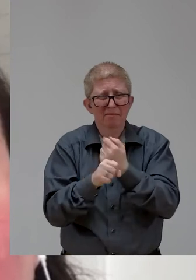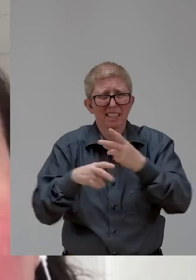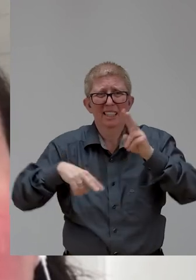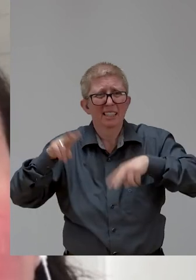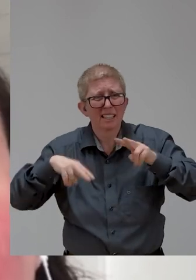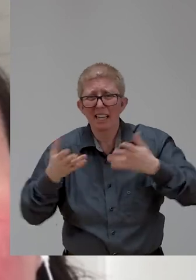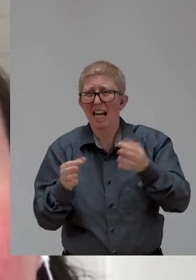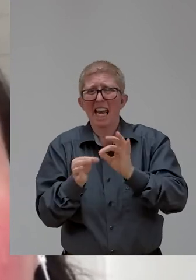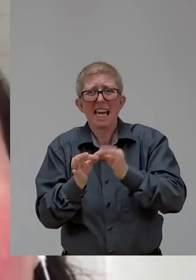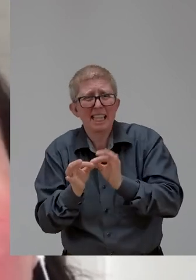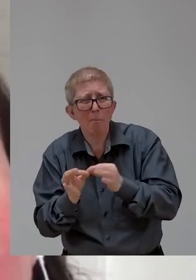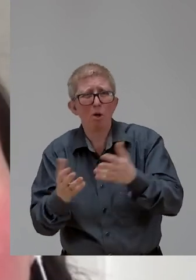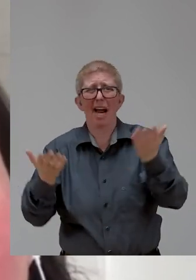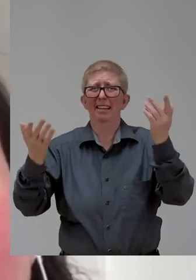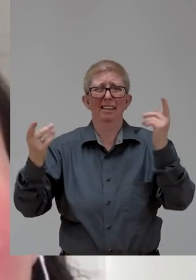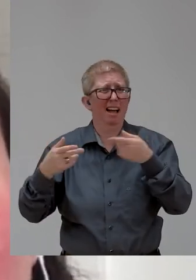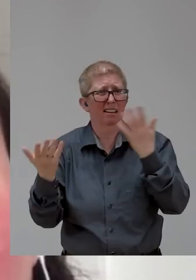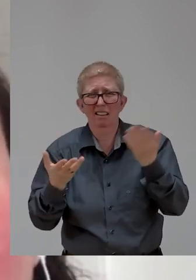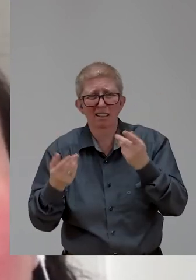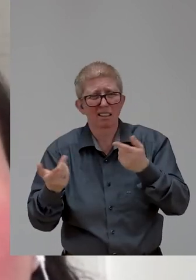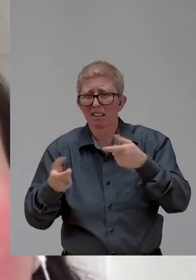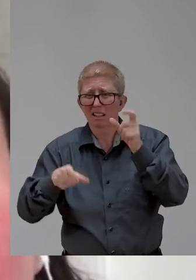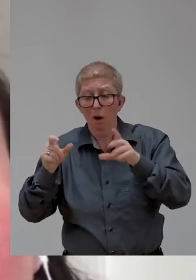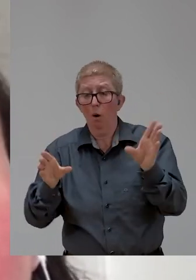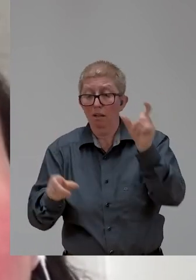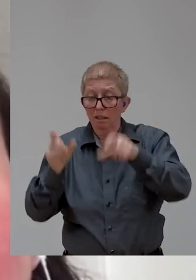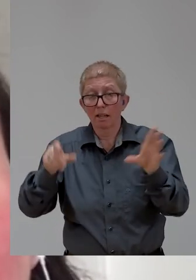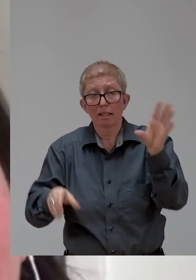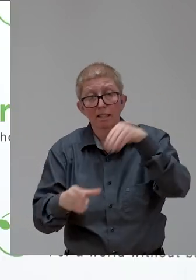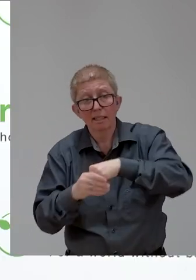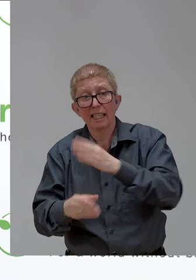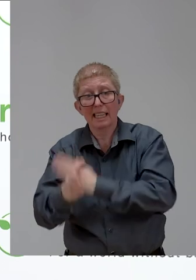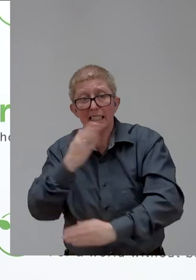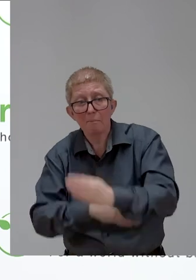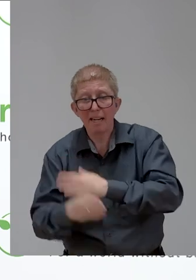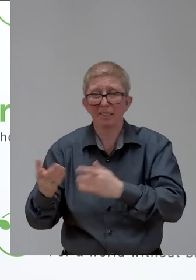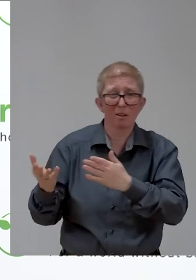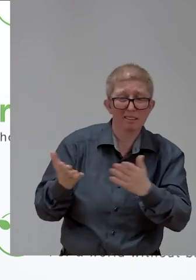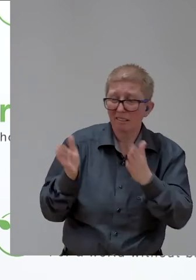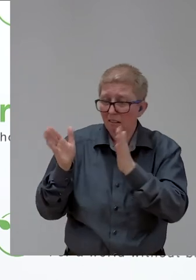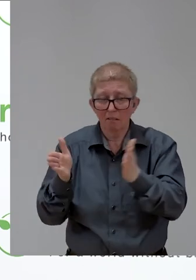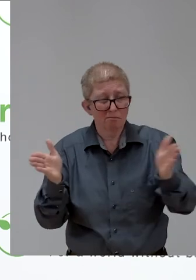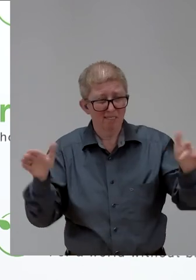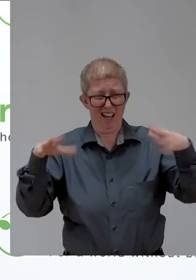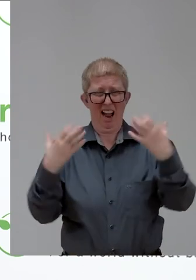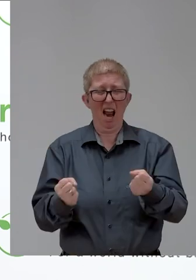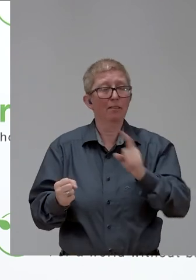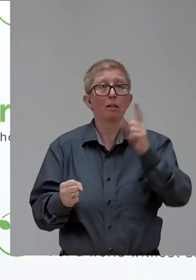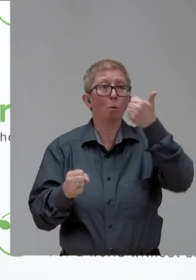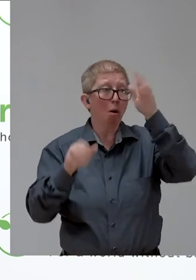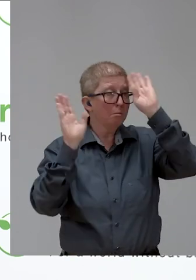and you happen to have a disability, but that's not at the core of your work. Thank you, Sophia. So I would like to bring in now